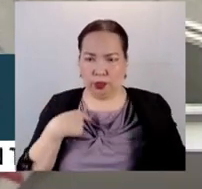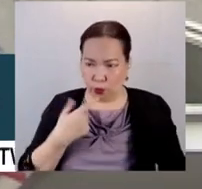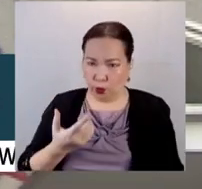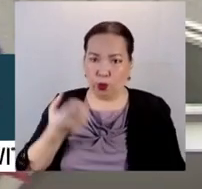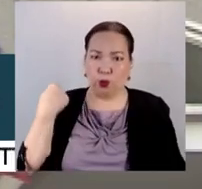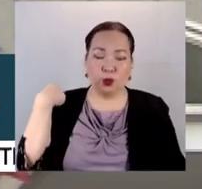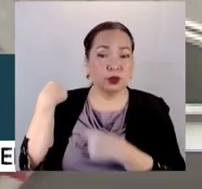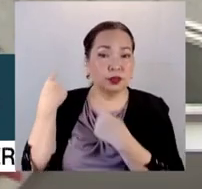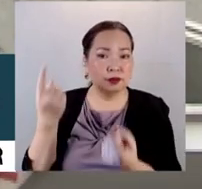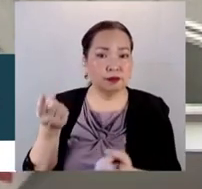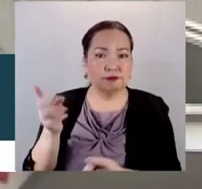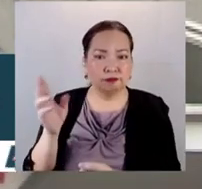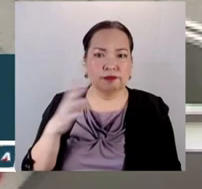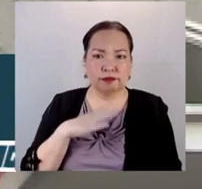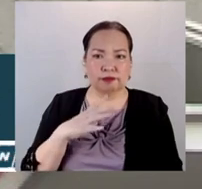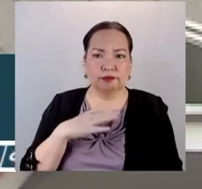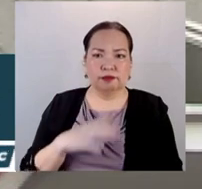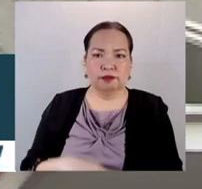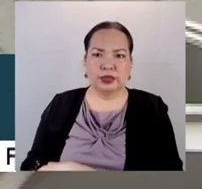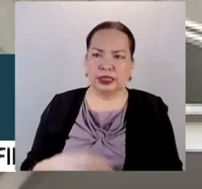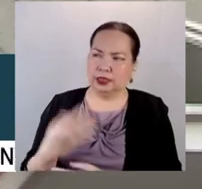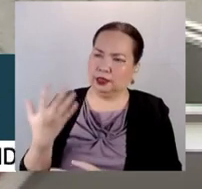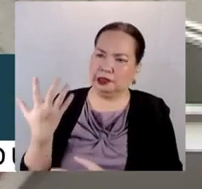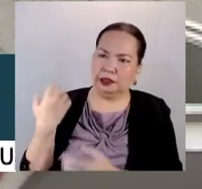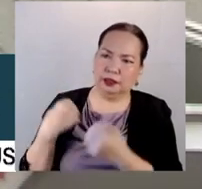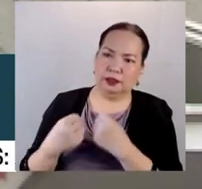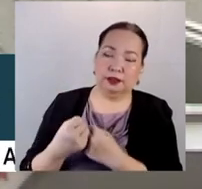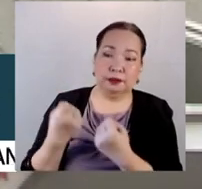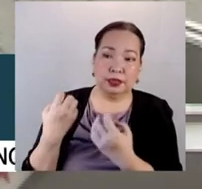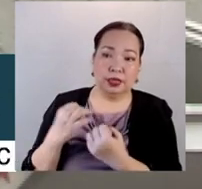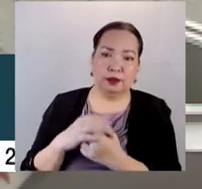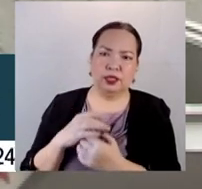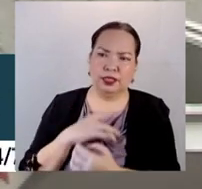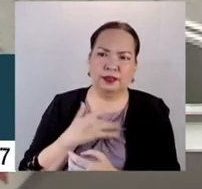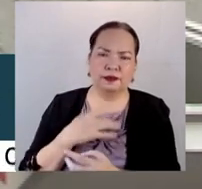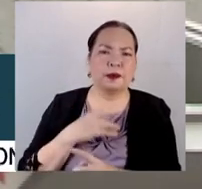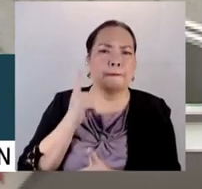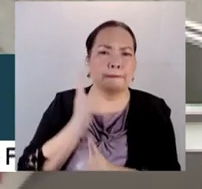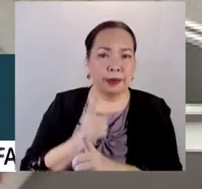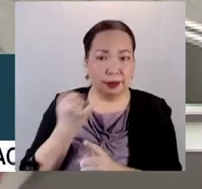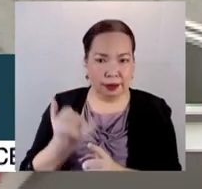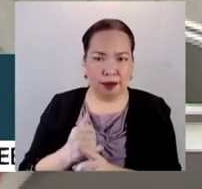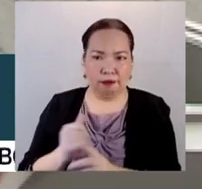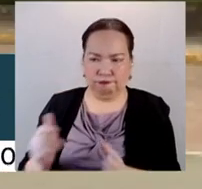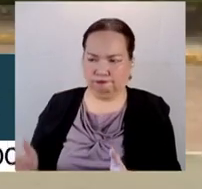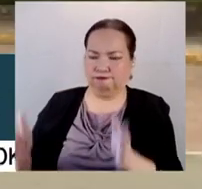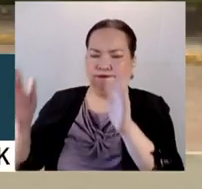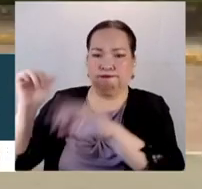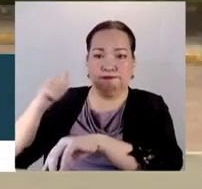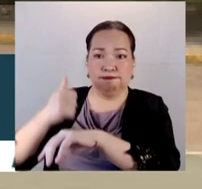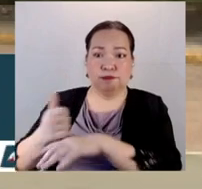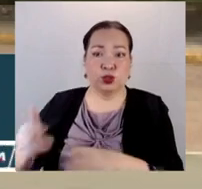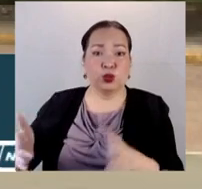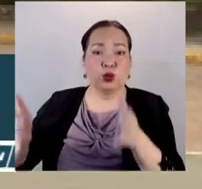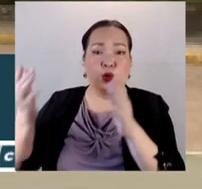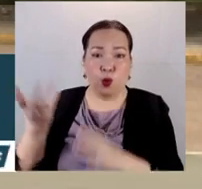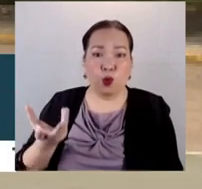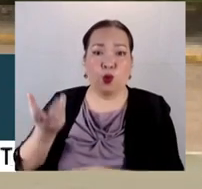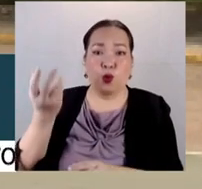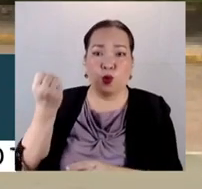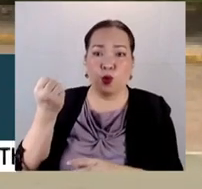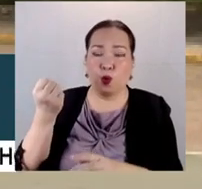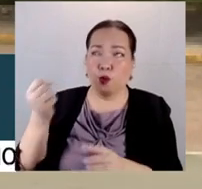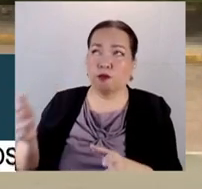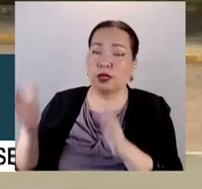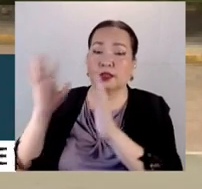ever since, since several years ago. And perhaps it's really heightened that we start building the edifice